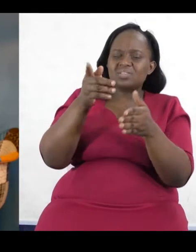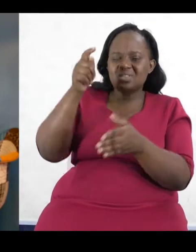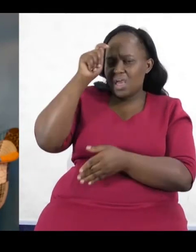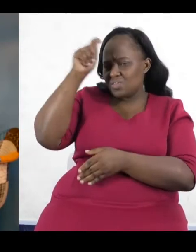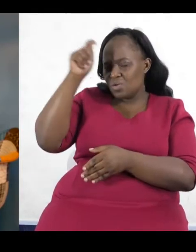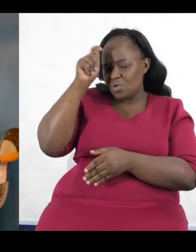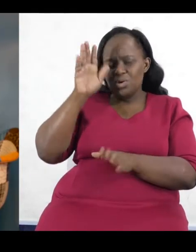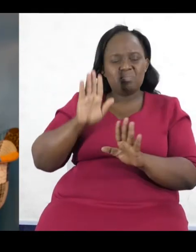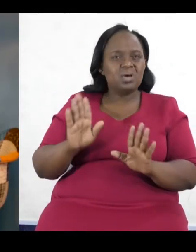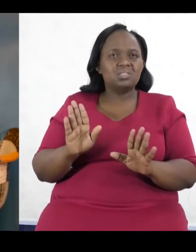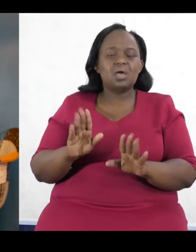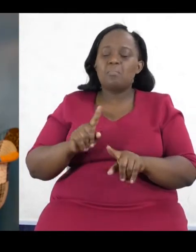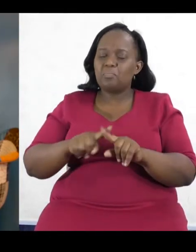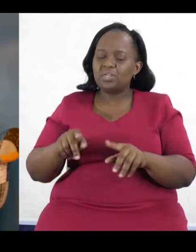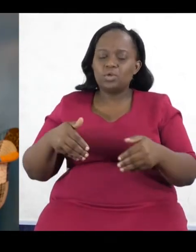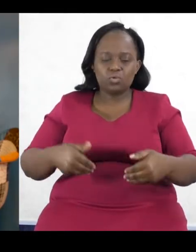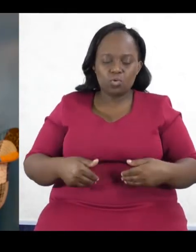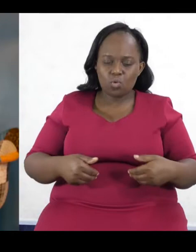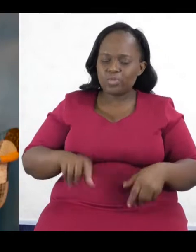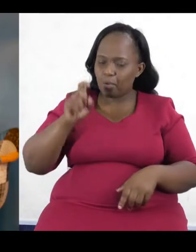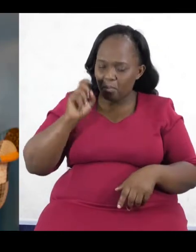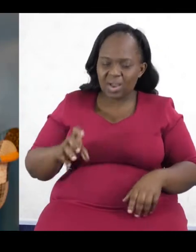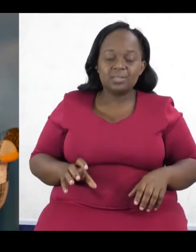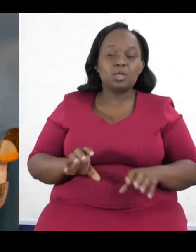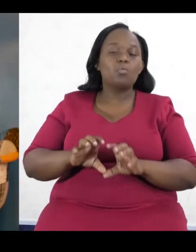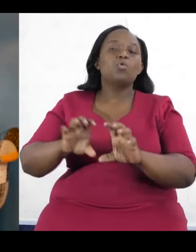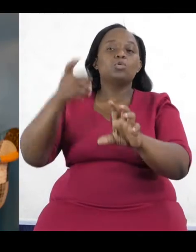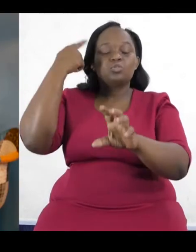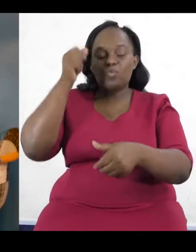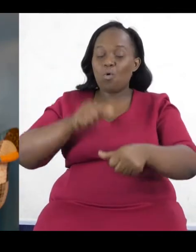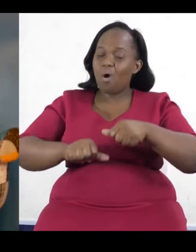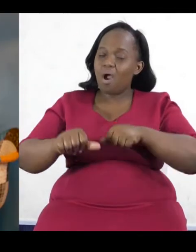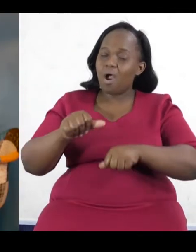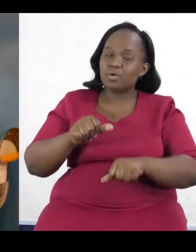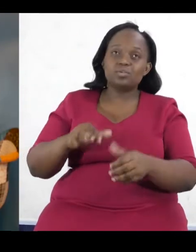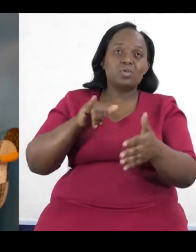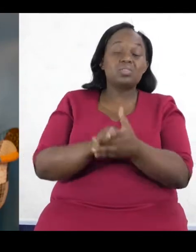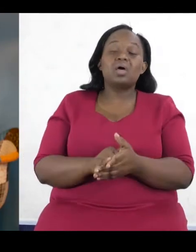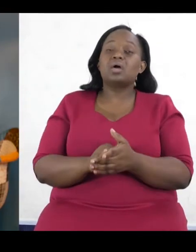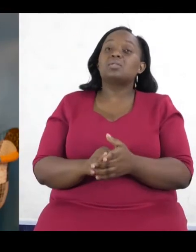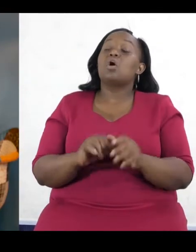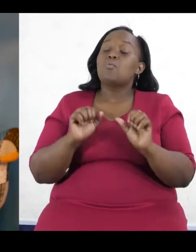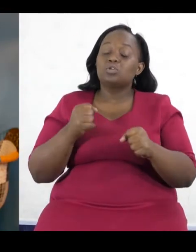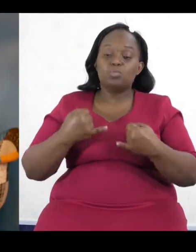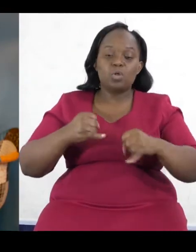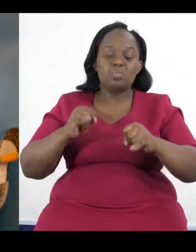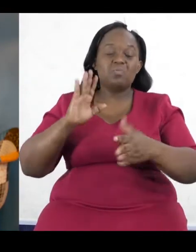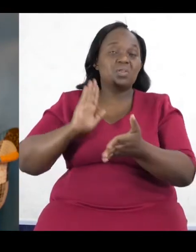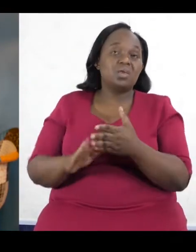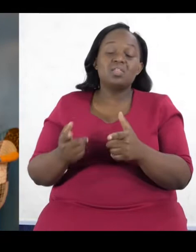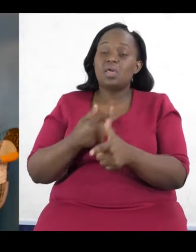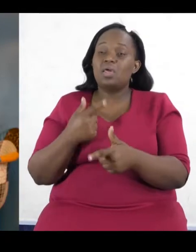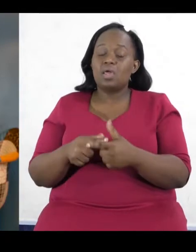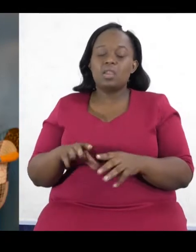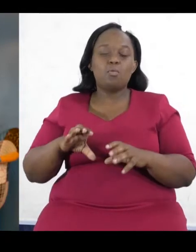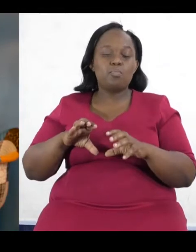actionable things that are bite-sized and can be implemented quickly so that if there's any pushback, that's easier to negotiate